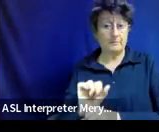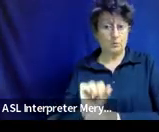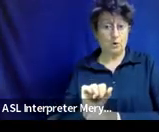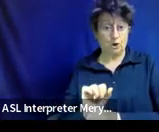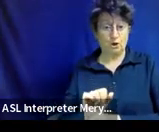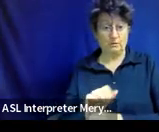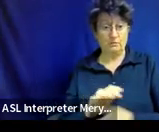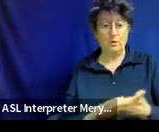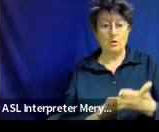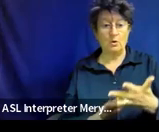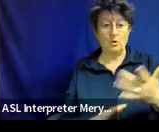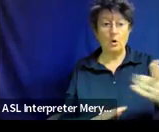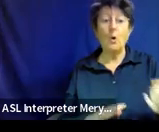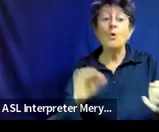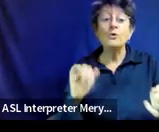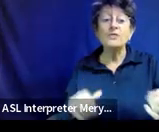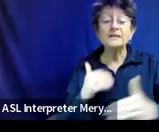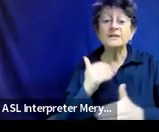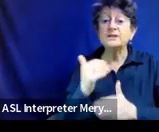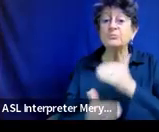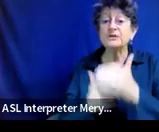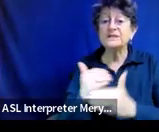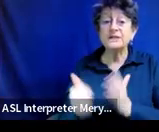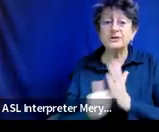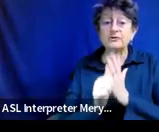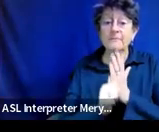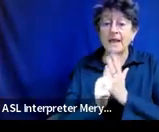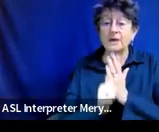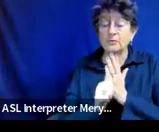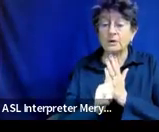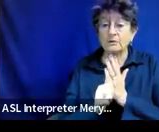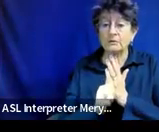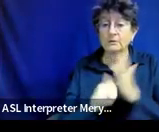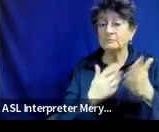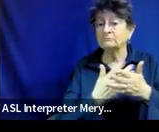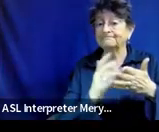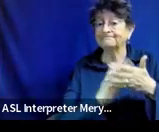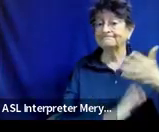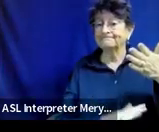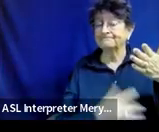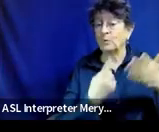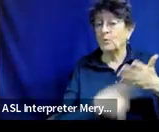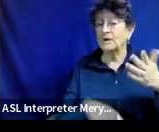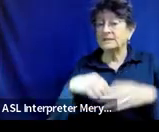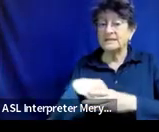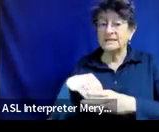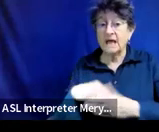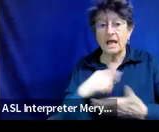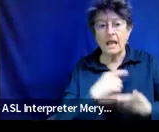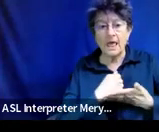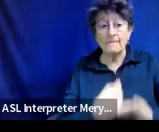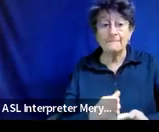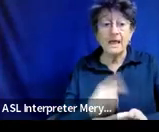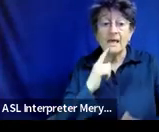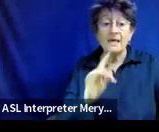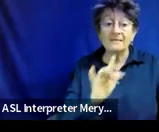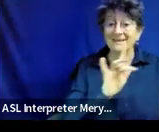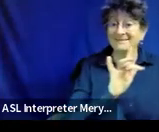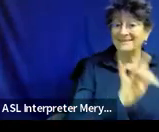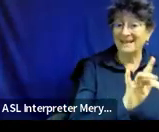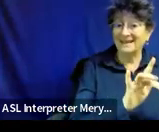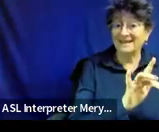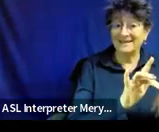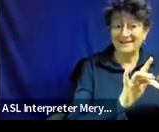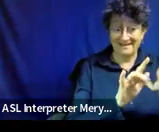Oh, here's that procedural manual. This is the table of contents. Very helpful. The links on the left will take you to our recordings